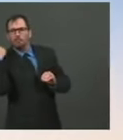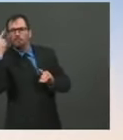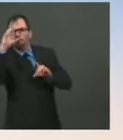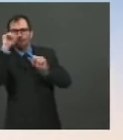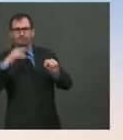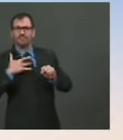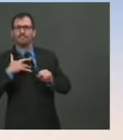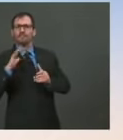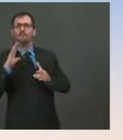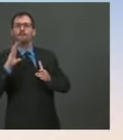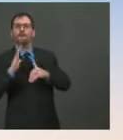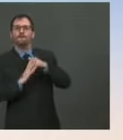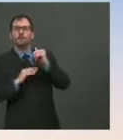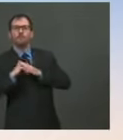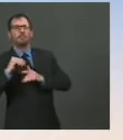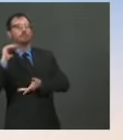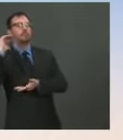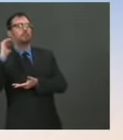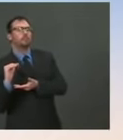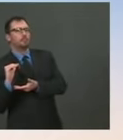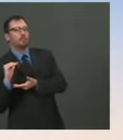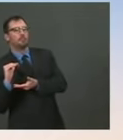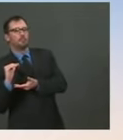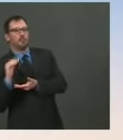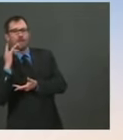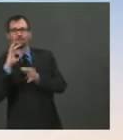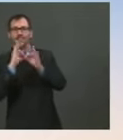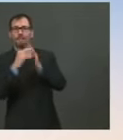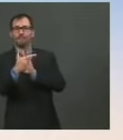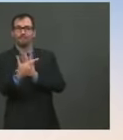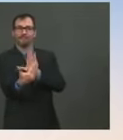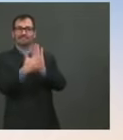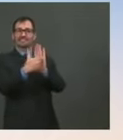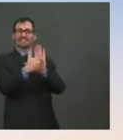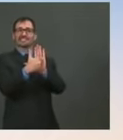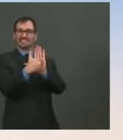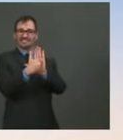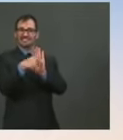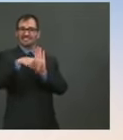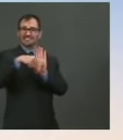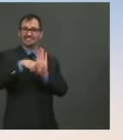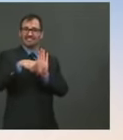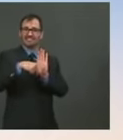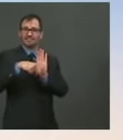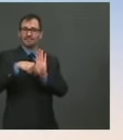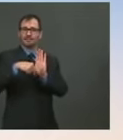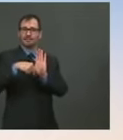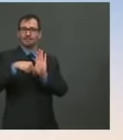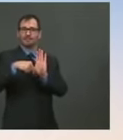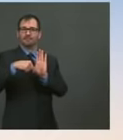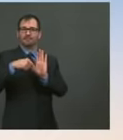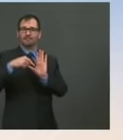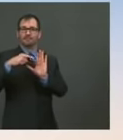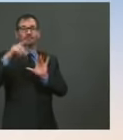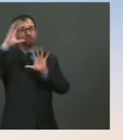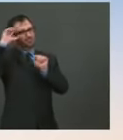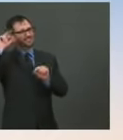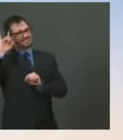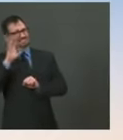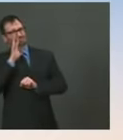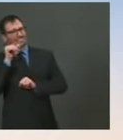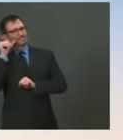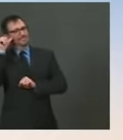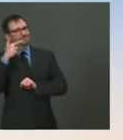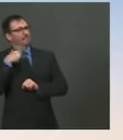families who broke the law to come here. But yesterday, he said that's not going to happen. Ms. First of all, let's remember how we got